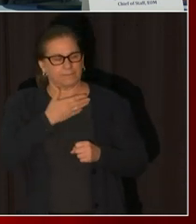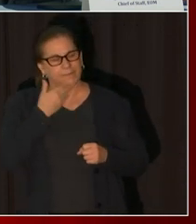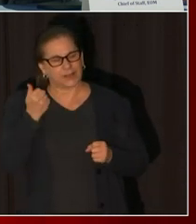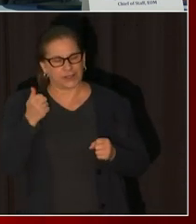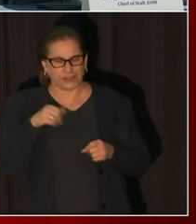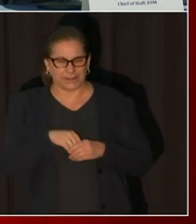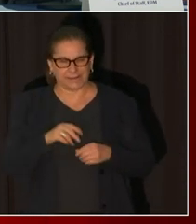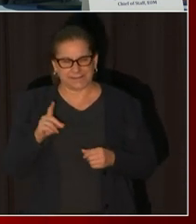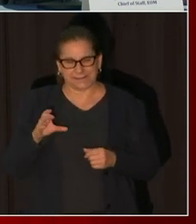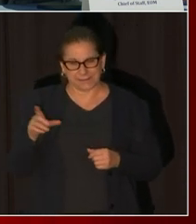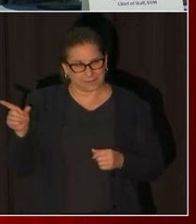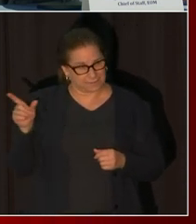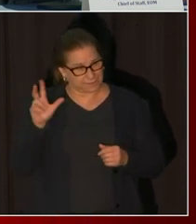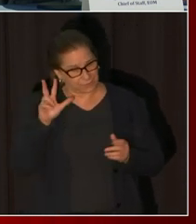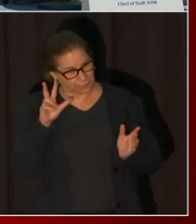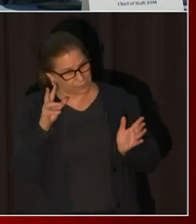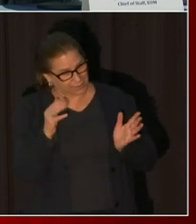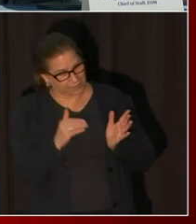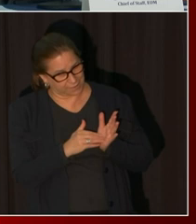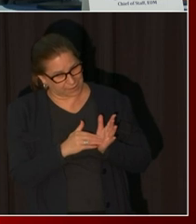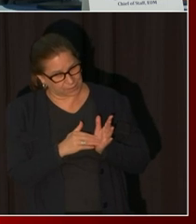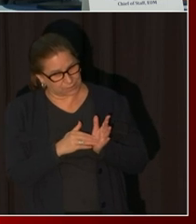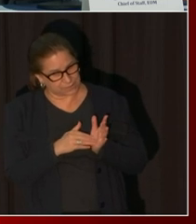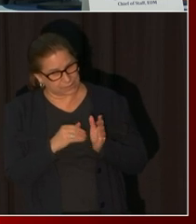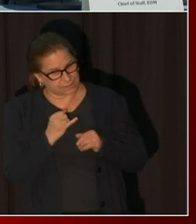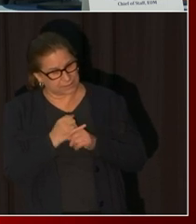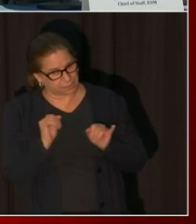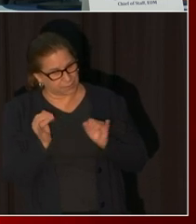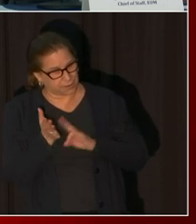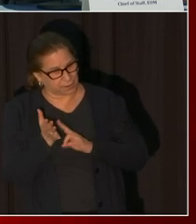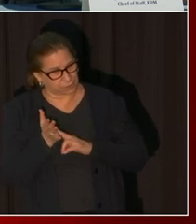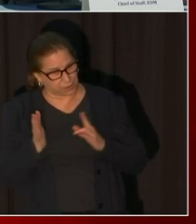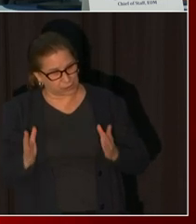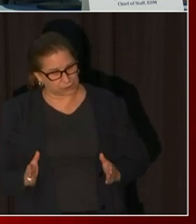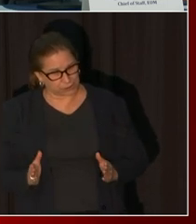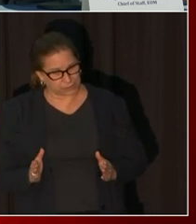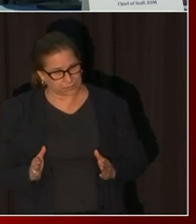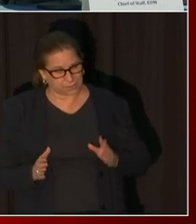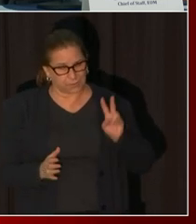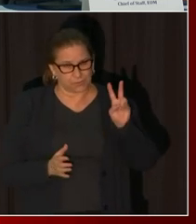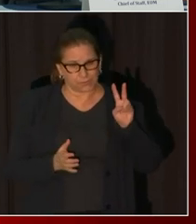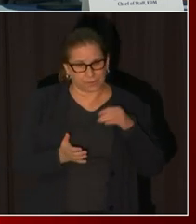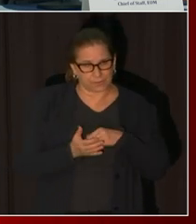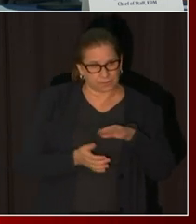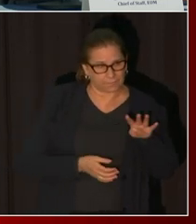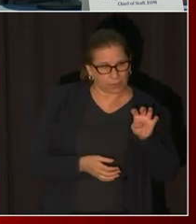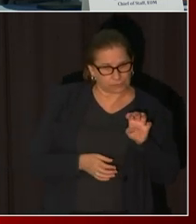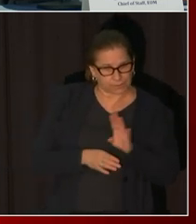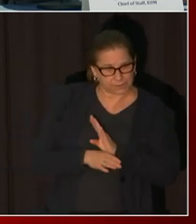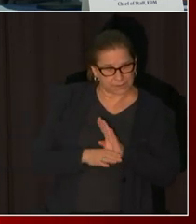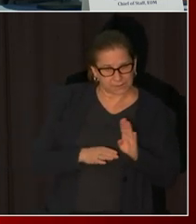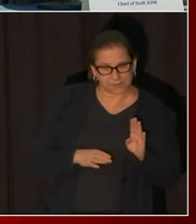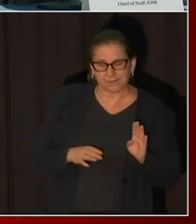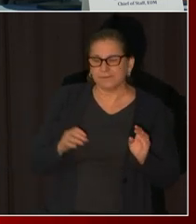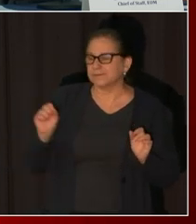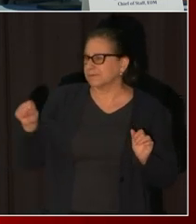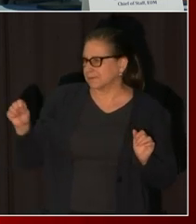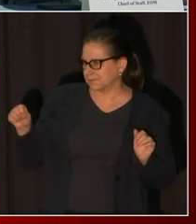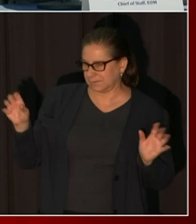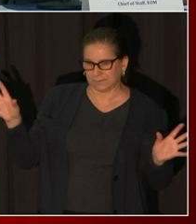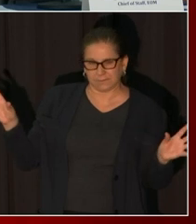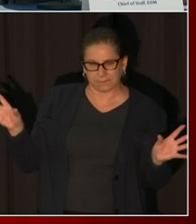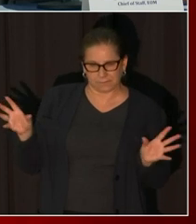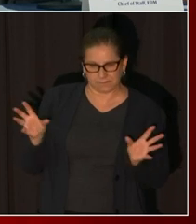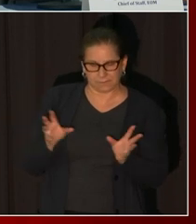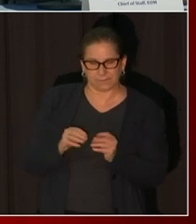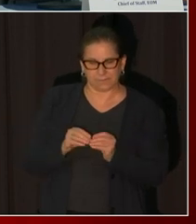independent contractors plus 2400 businesses uh yes and then the remainder would be the ones that are the incompletes that need to give us some more